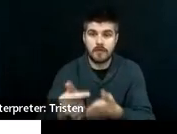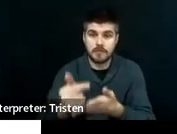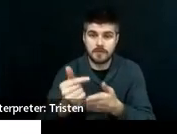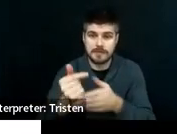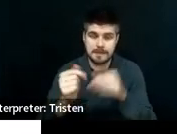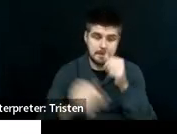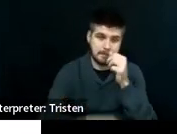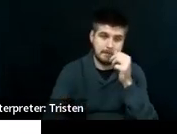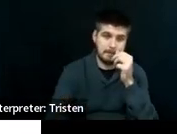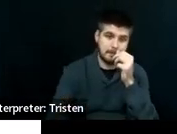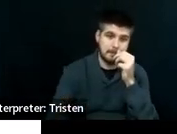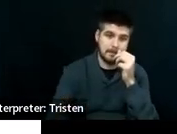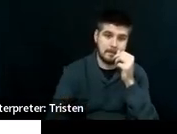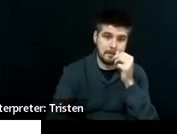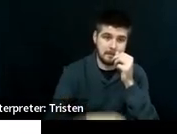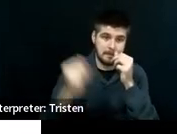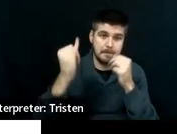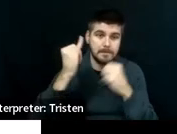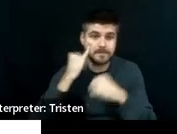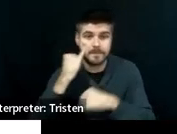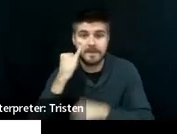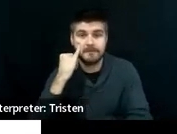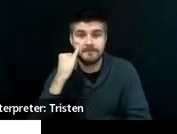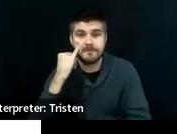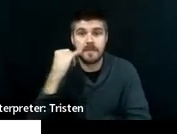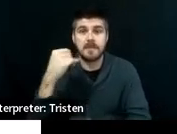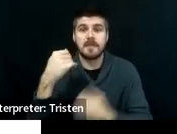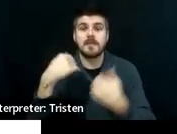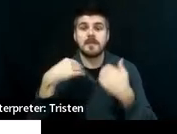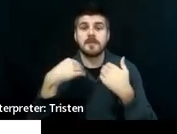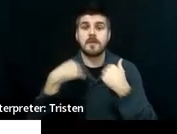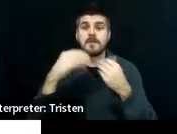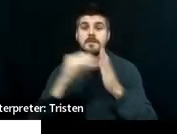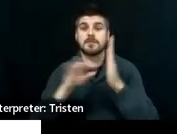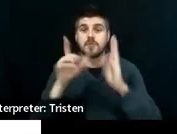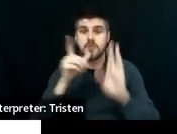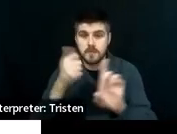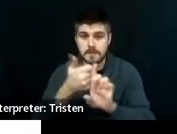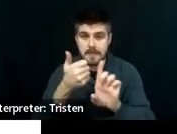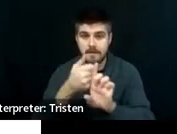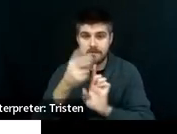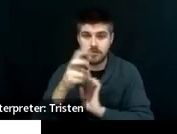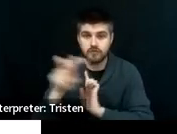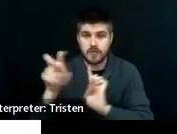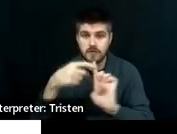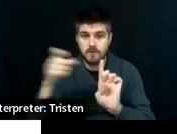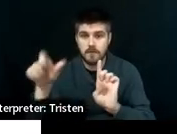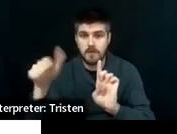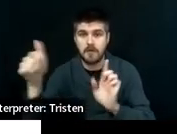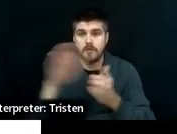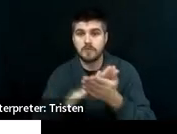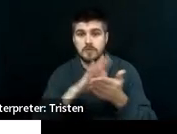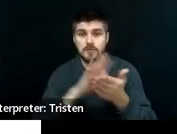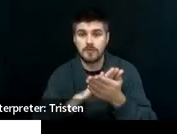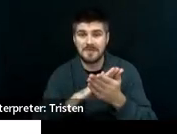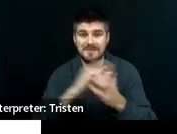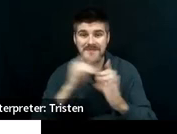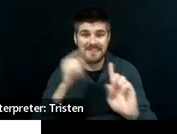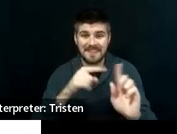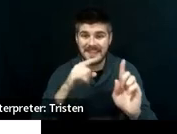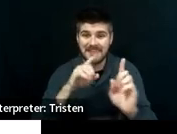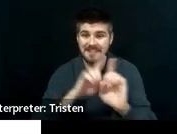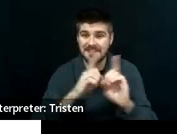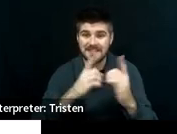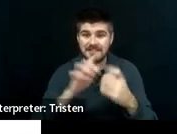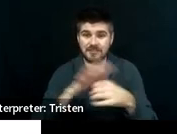bit more. If, for instance, you get a child in who's a transfer student and the other district didn't list out